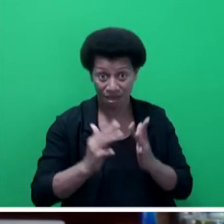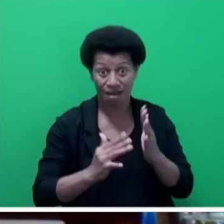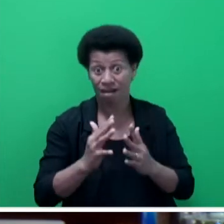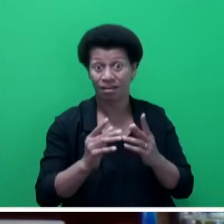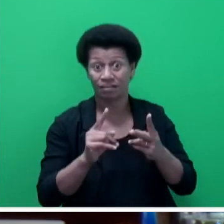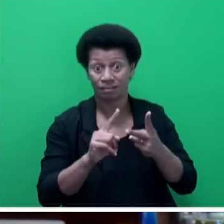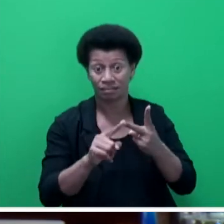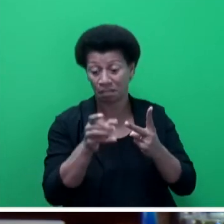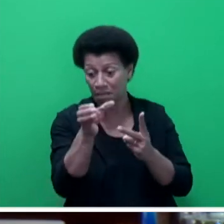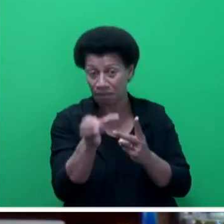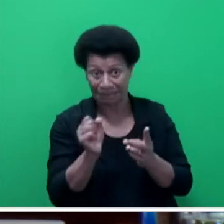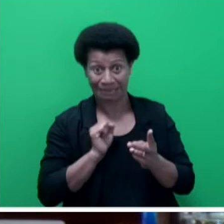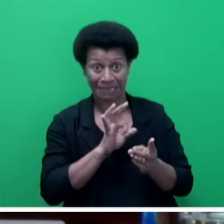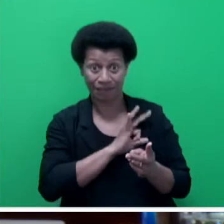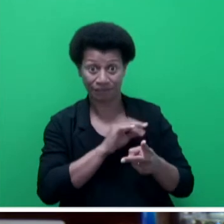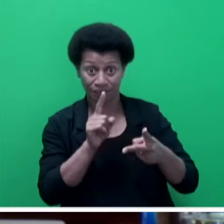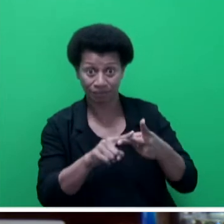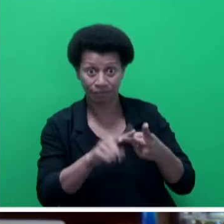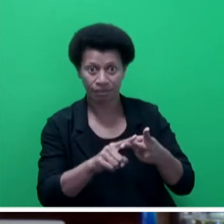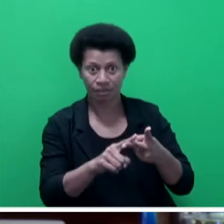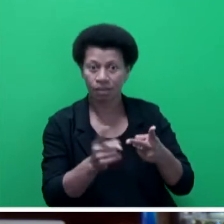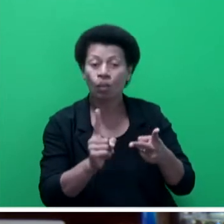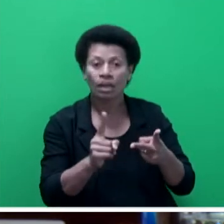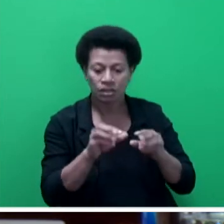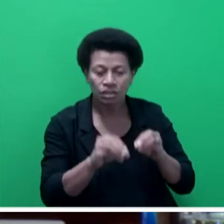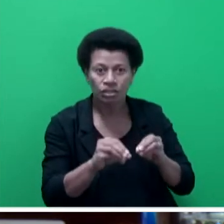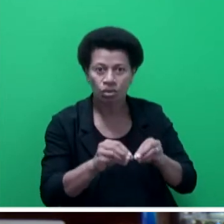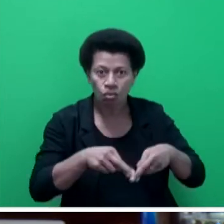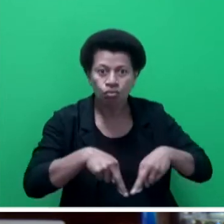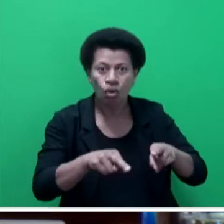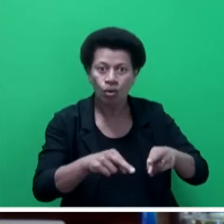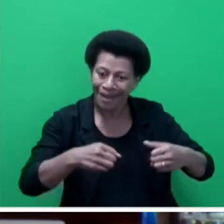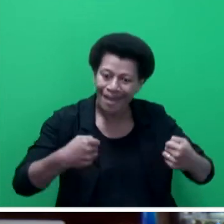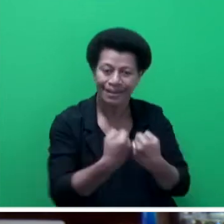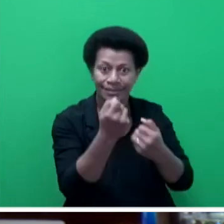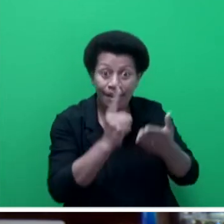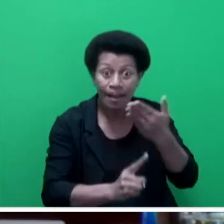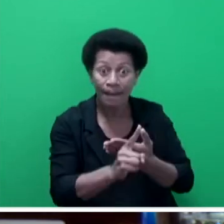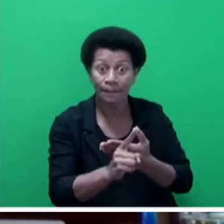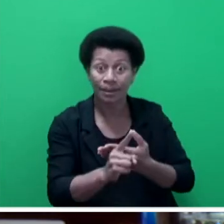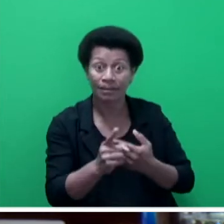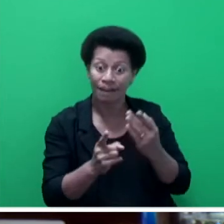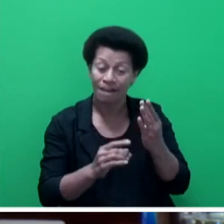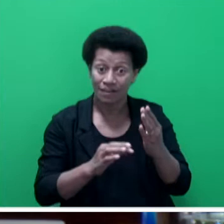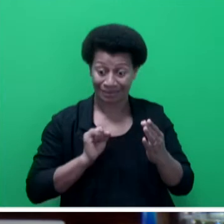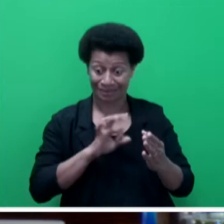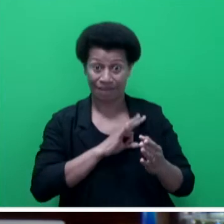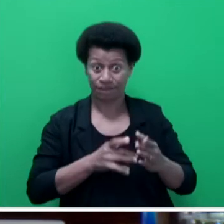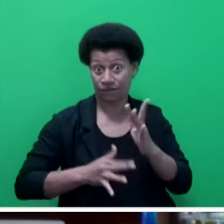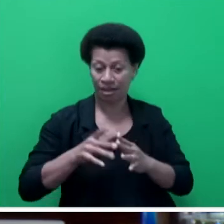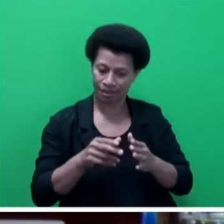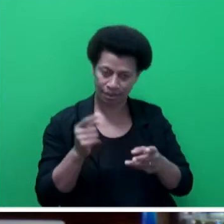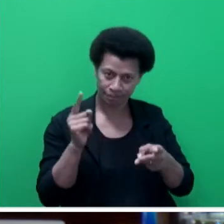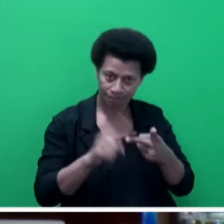skilled in responding to road accident rescue operations, hazardous material response, search and rescue